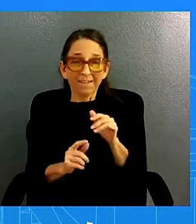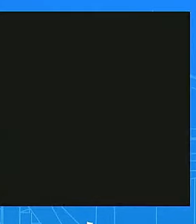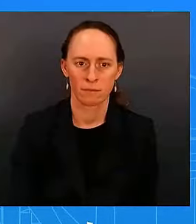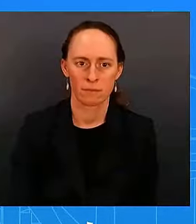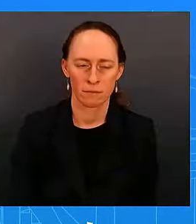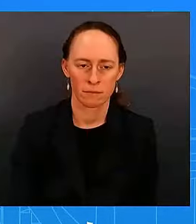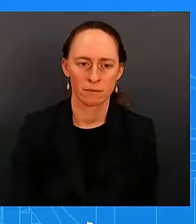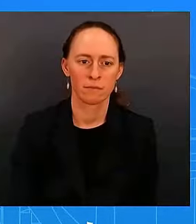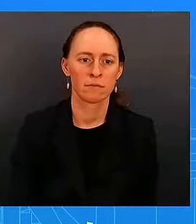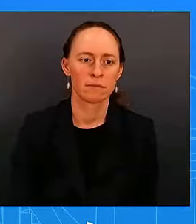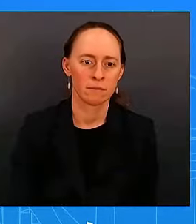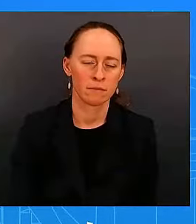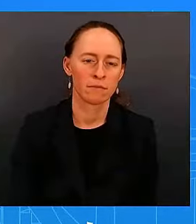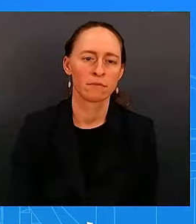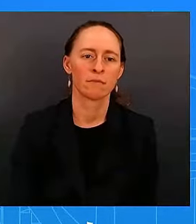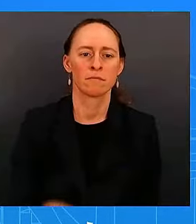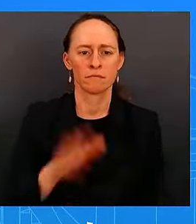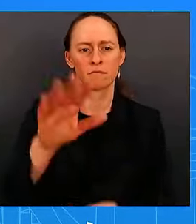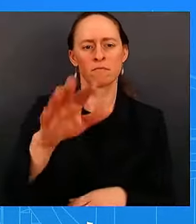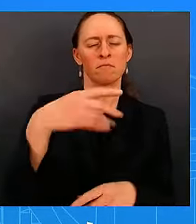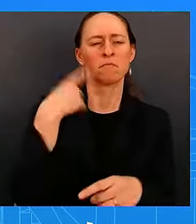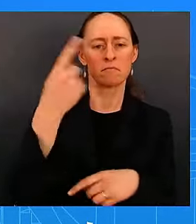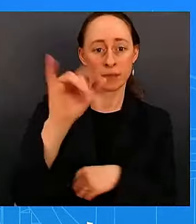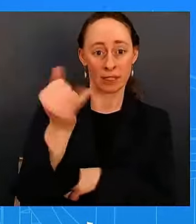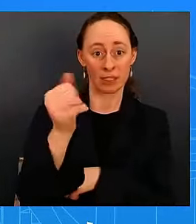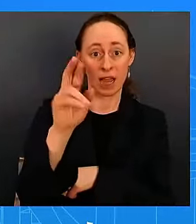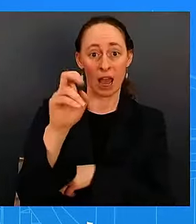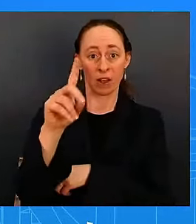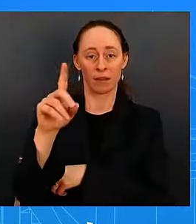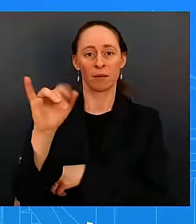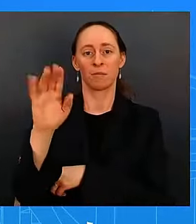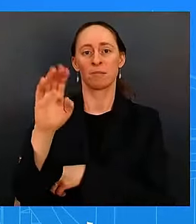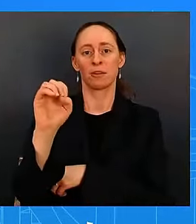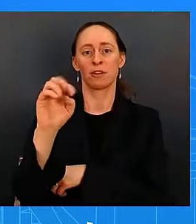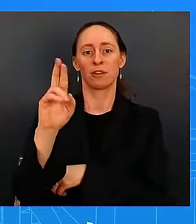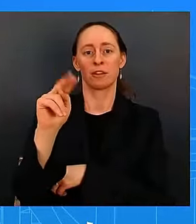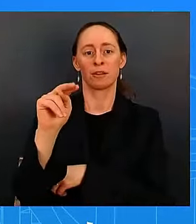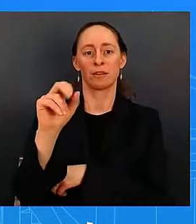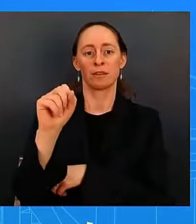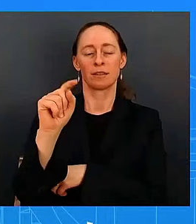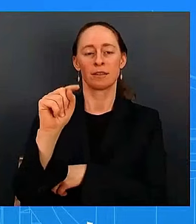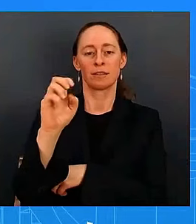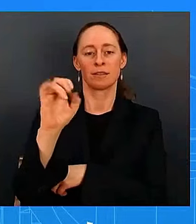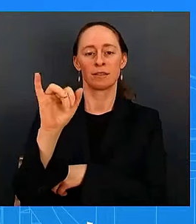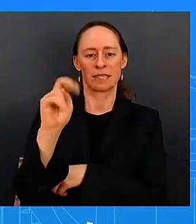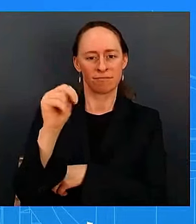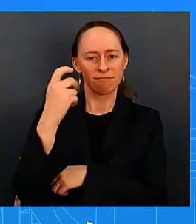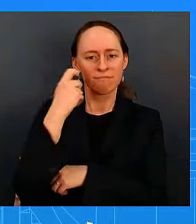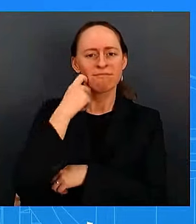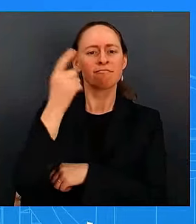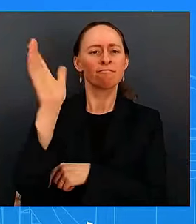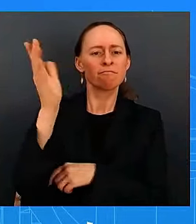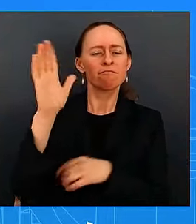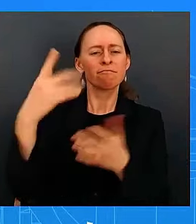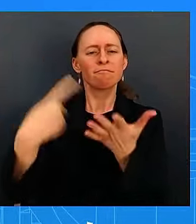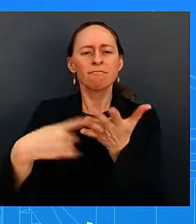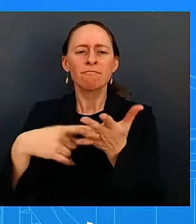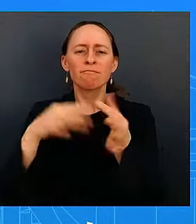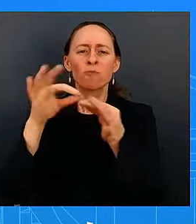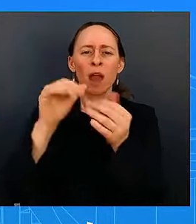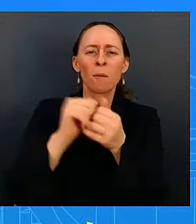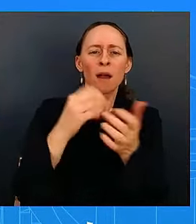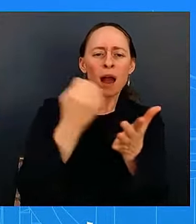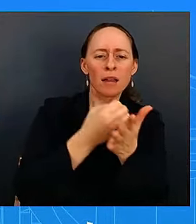describe right now the relationship and the communications between the speaker and the president so i don't have a a conversation to read out